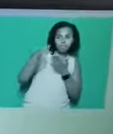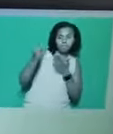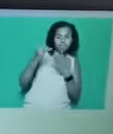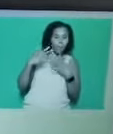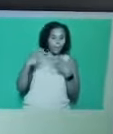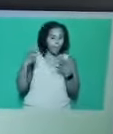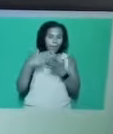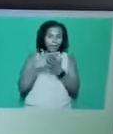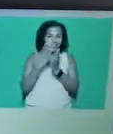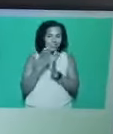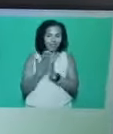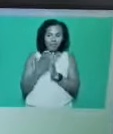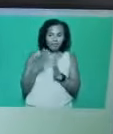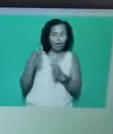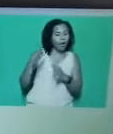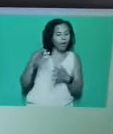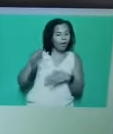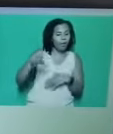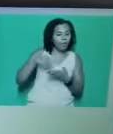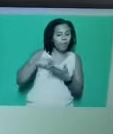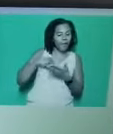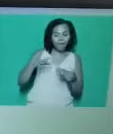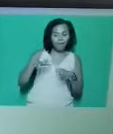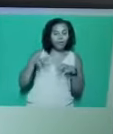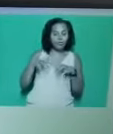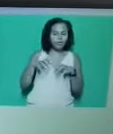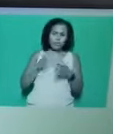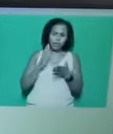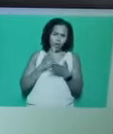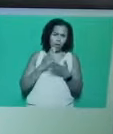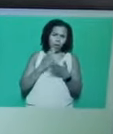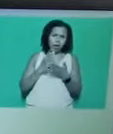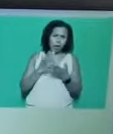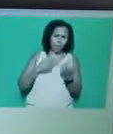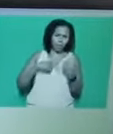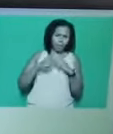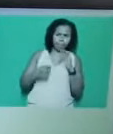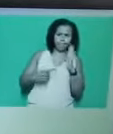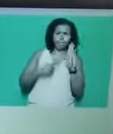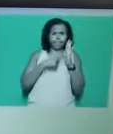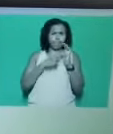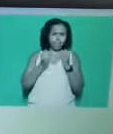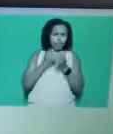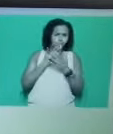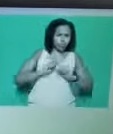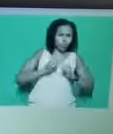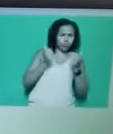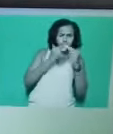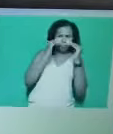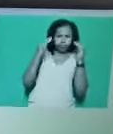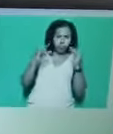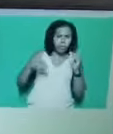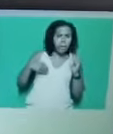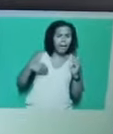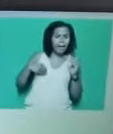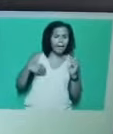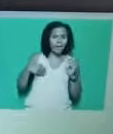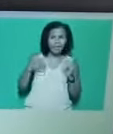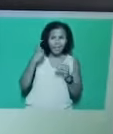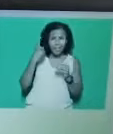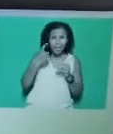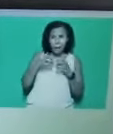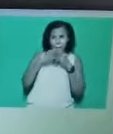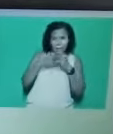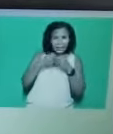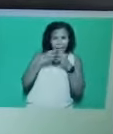health and safety, our members pay has to be our number one priority. After giving COVID contracts worth billions to their cronies, the Tories